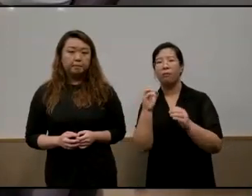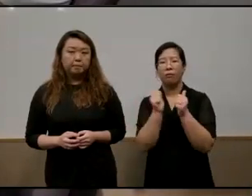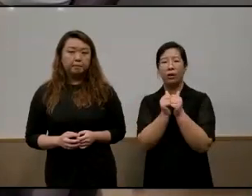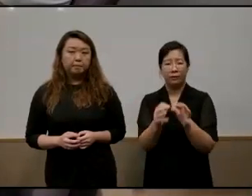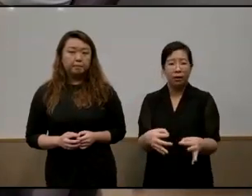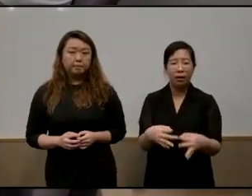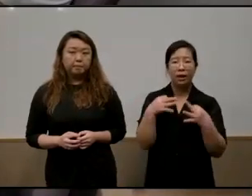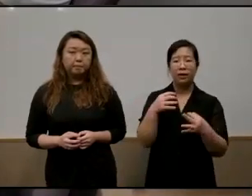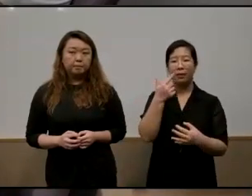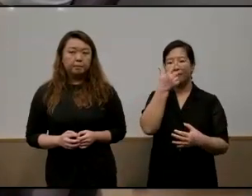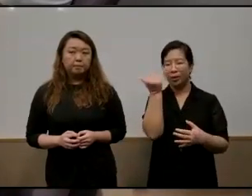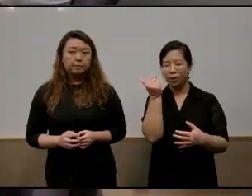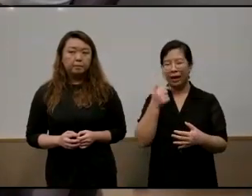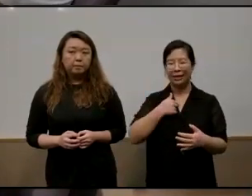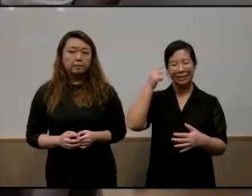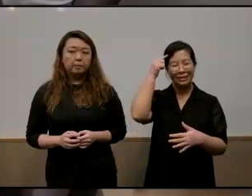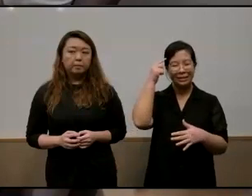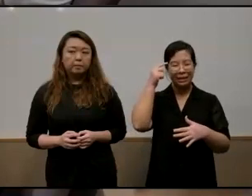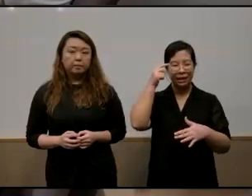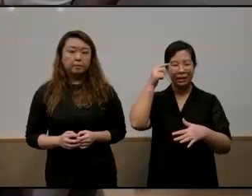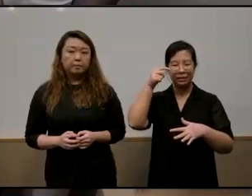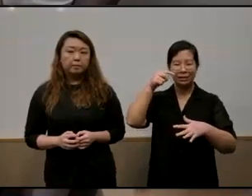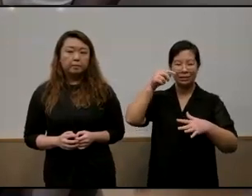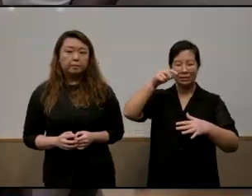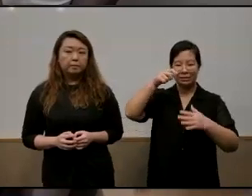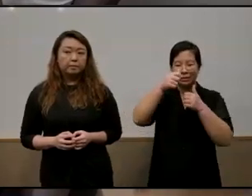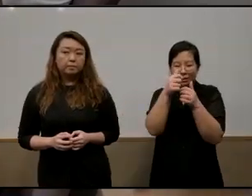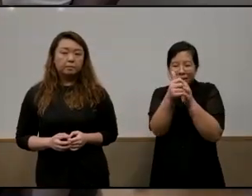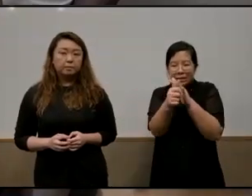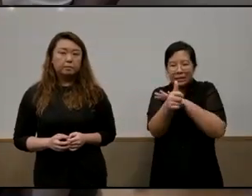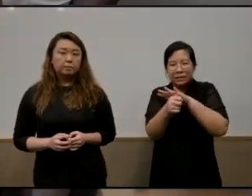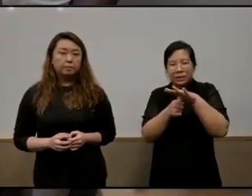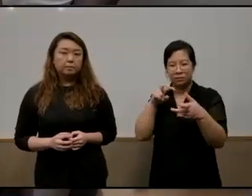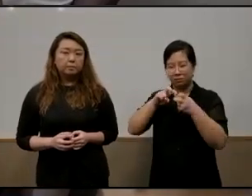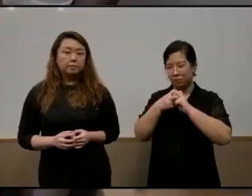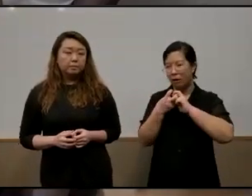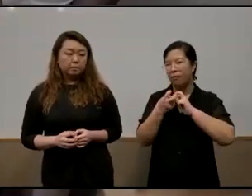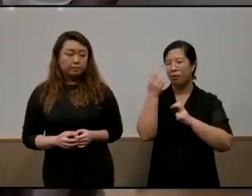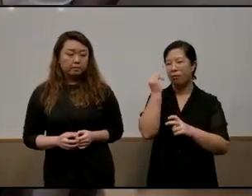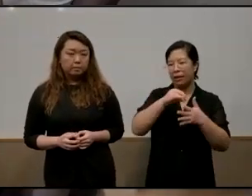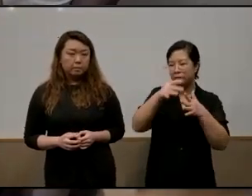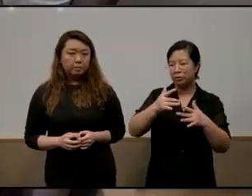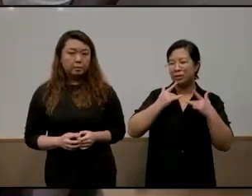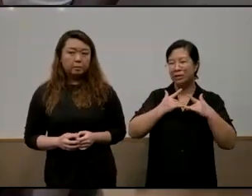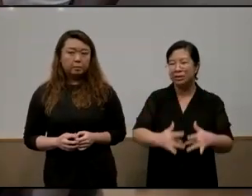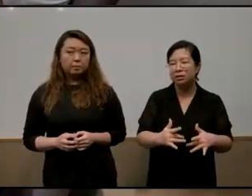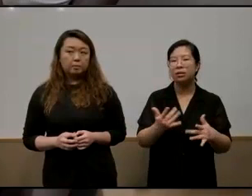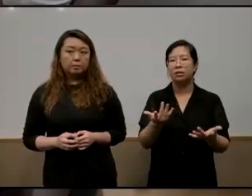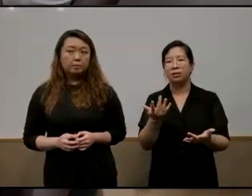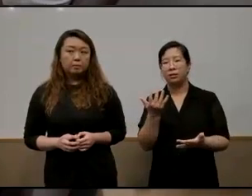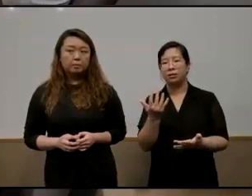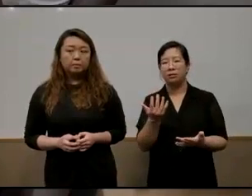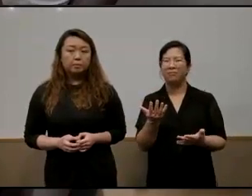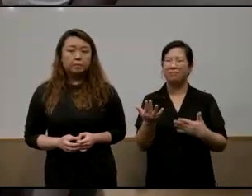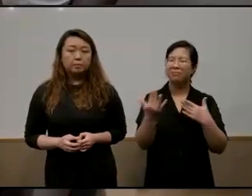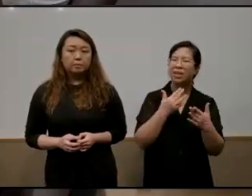i i think there are deep underlying issues uh why our students are depressed or they are not coping well with life you know that there